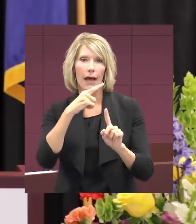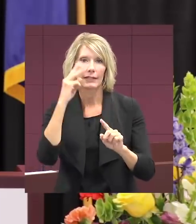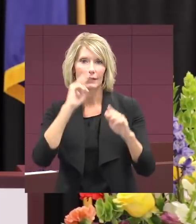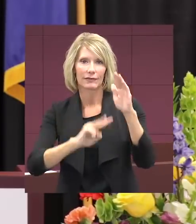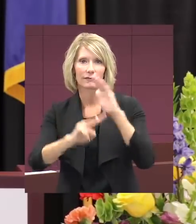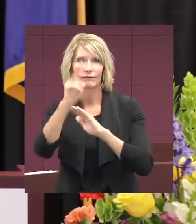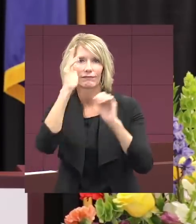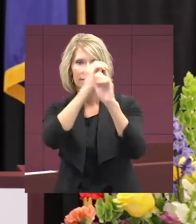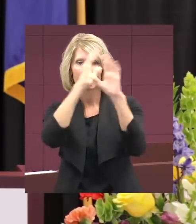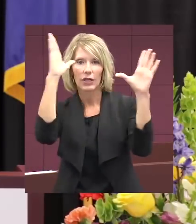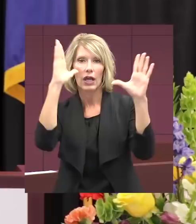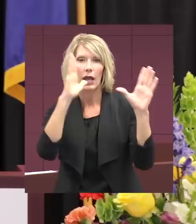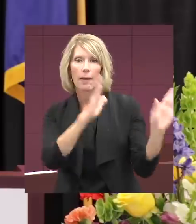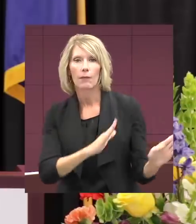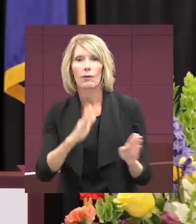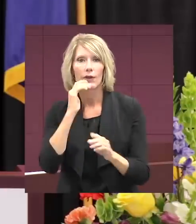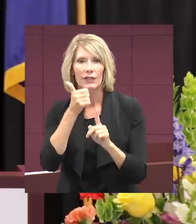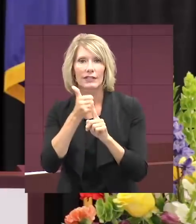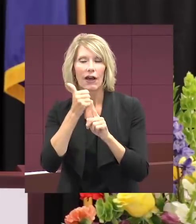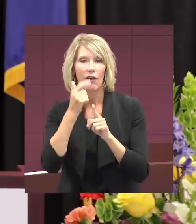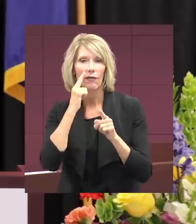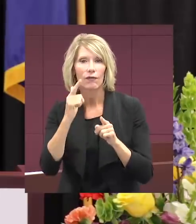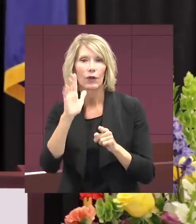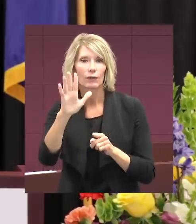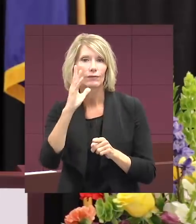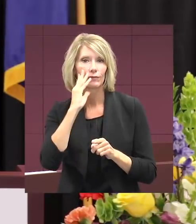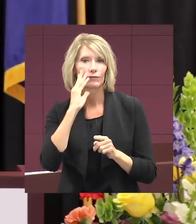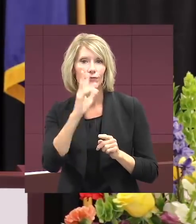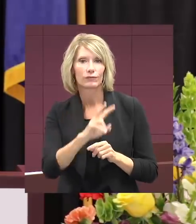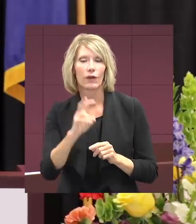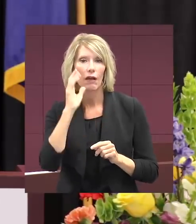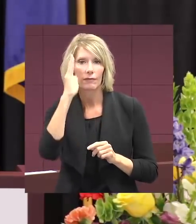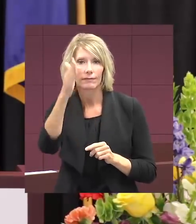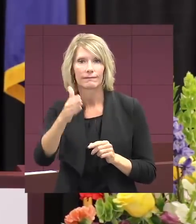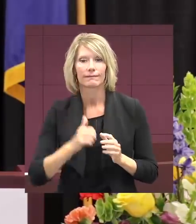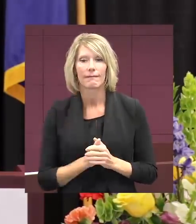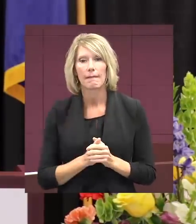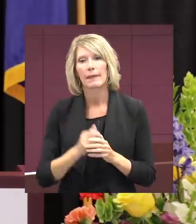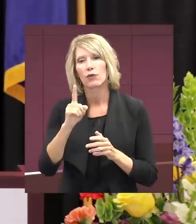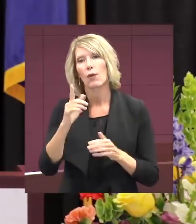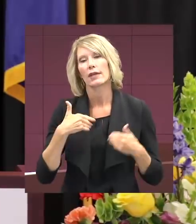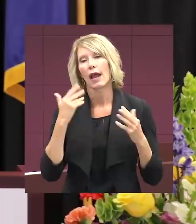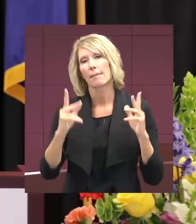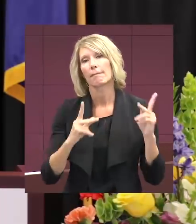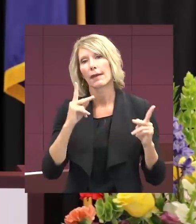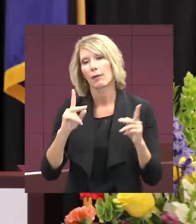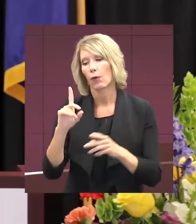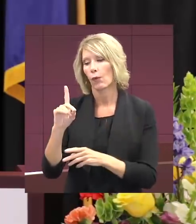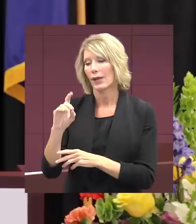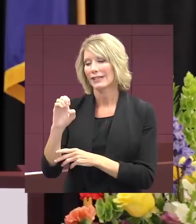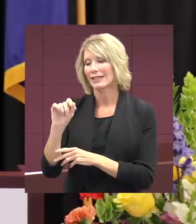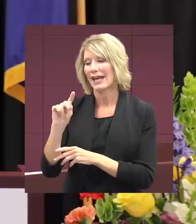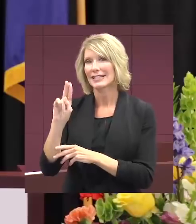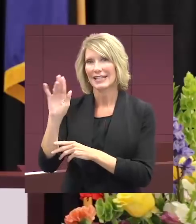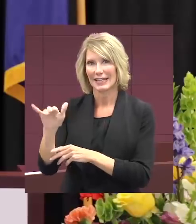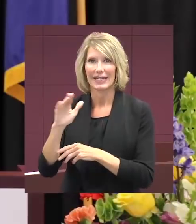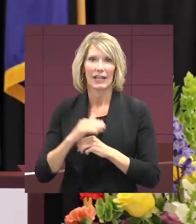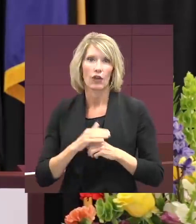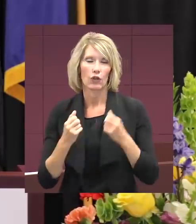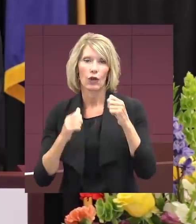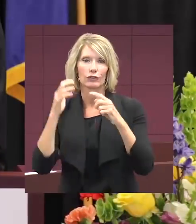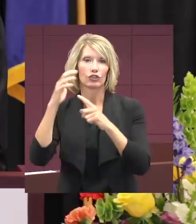and prepare yourselves for the road ahead. You are young people with destiny. You are champions. Warriors.